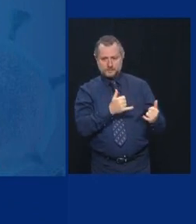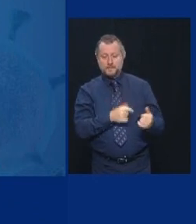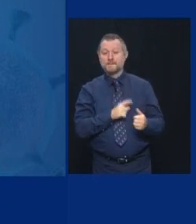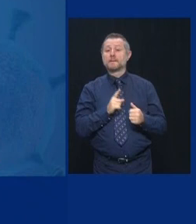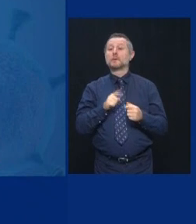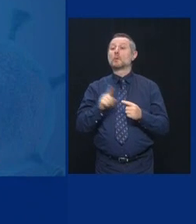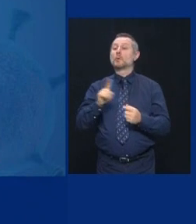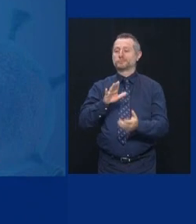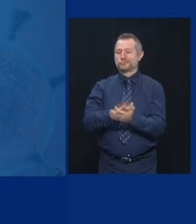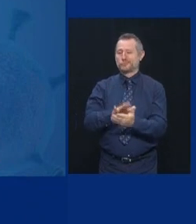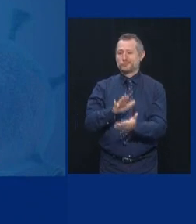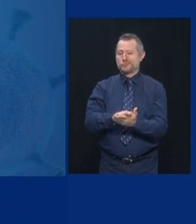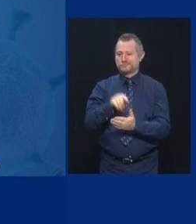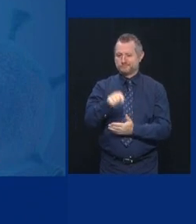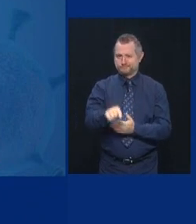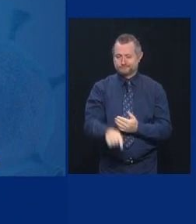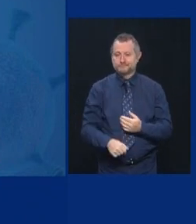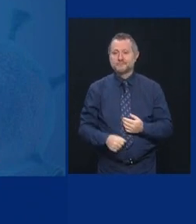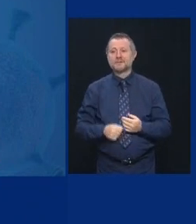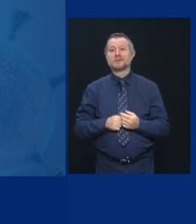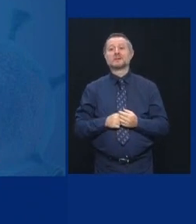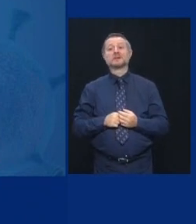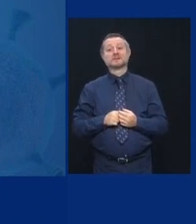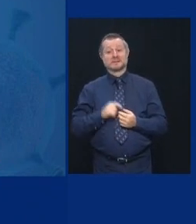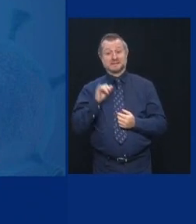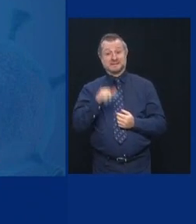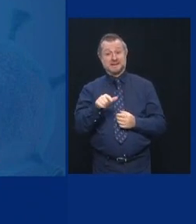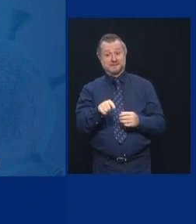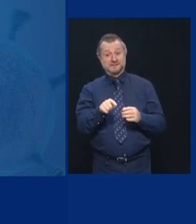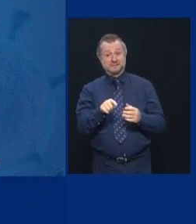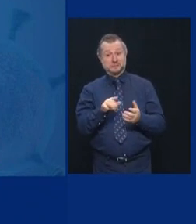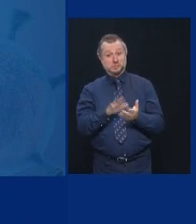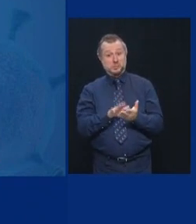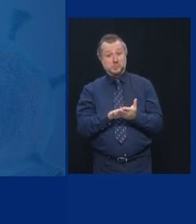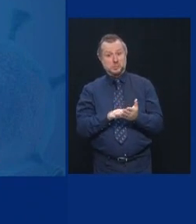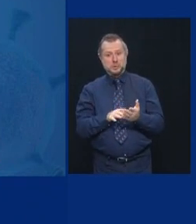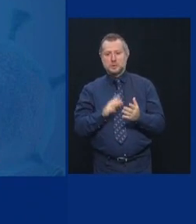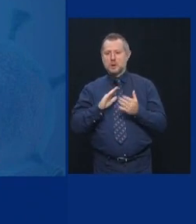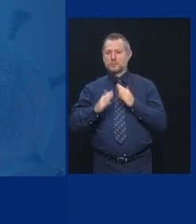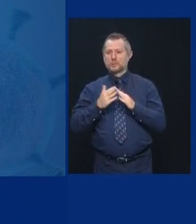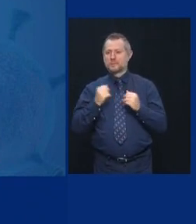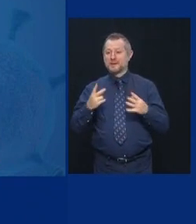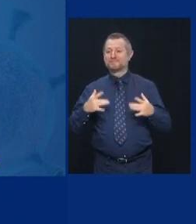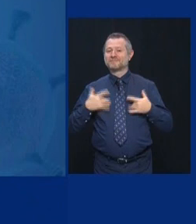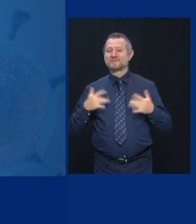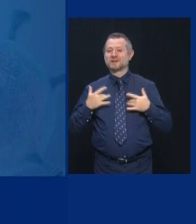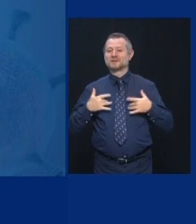which are also the place where different communities come together?